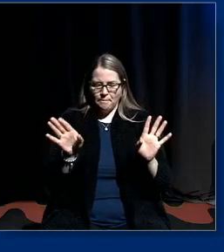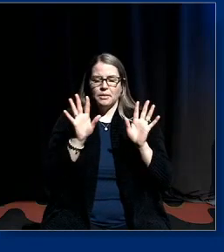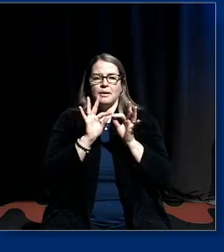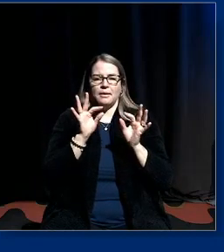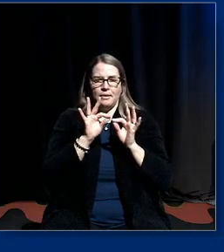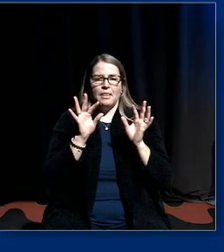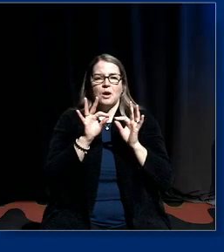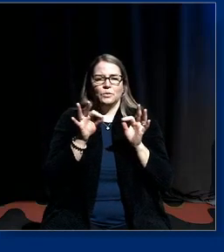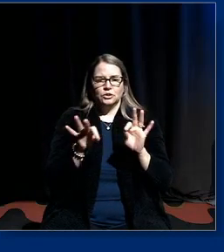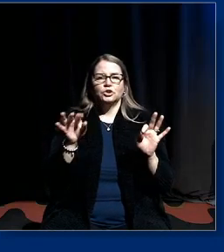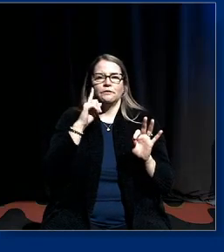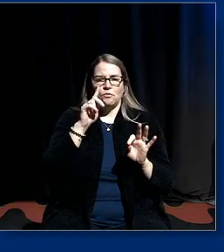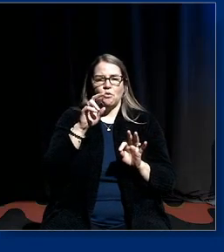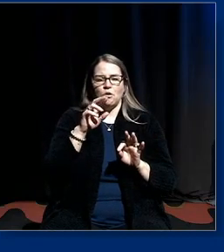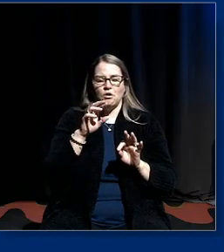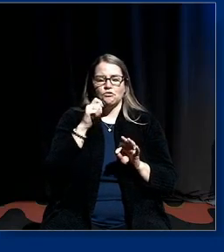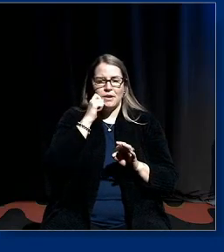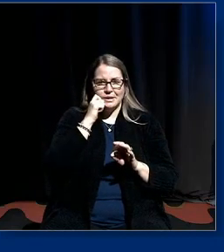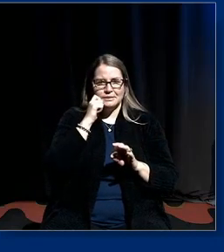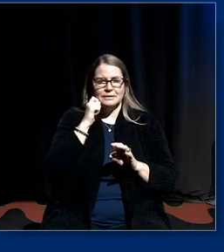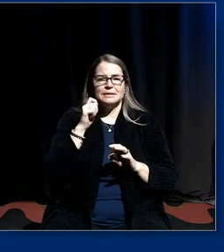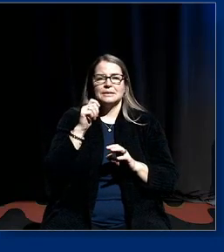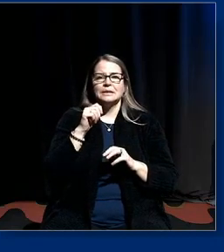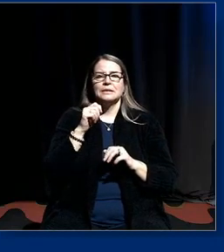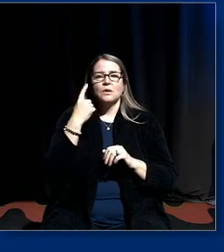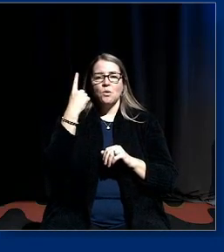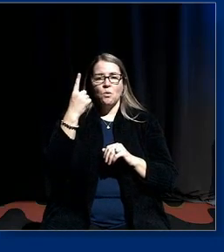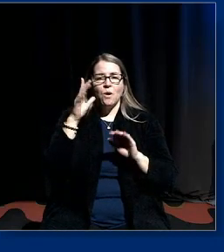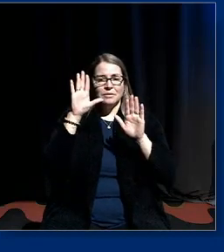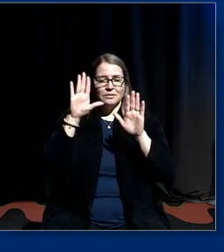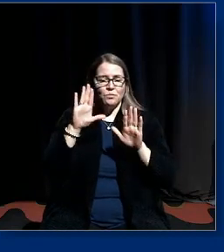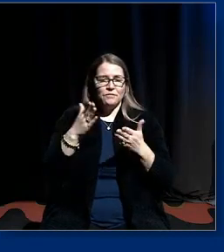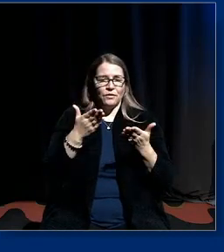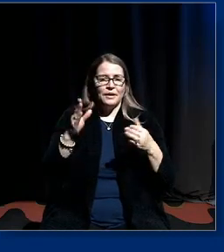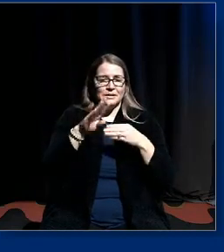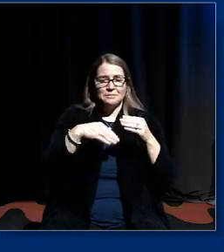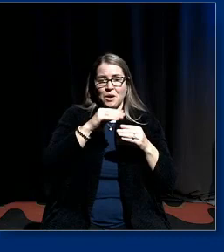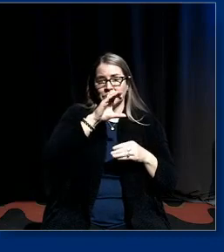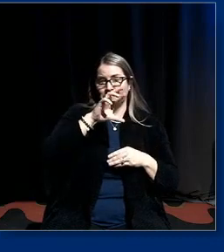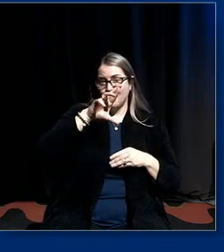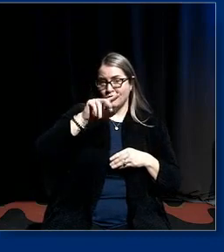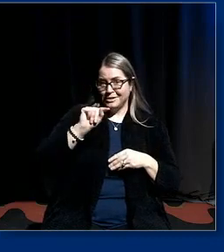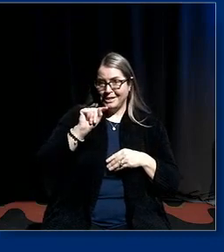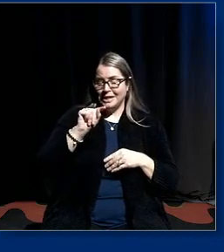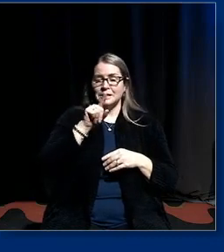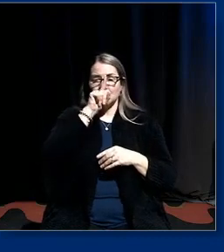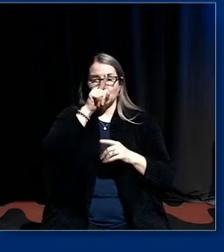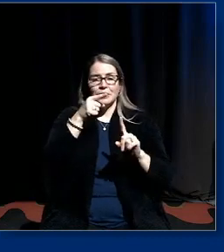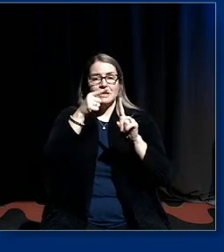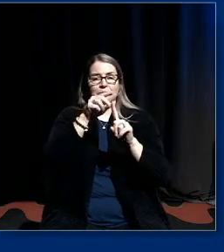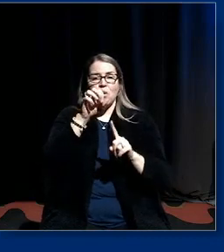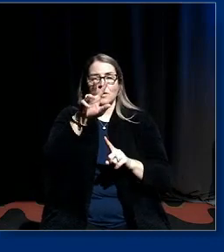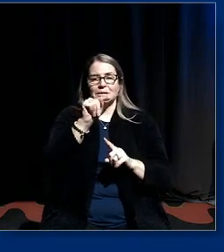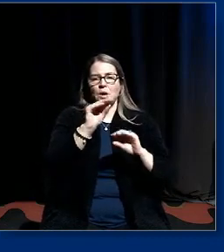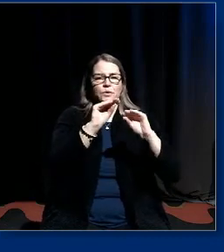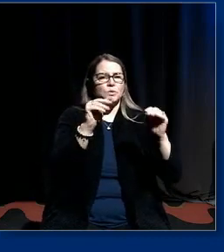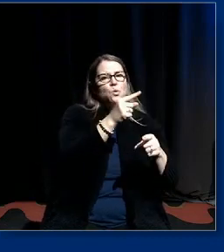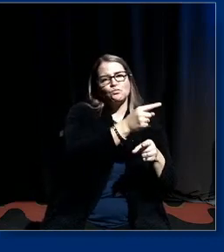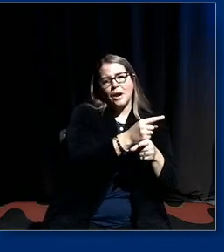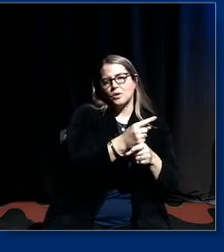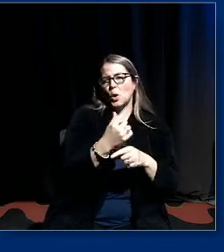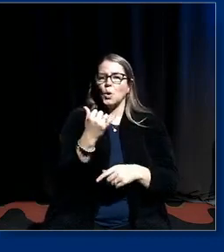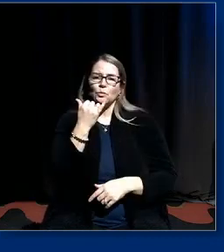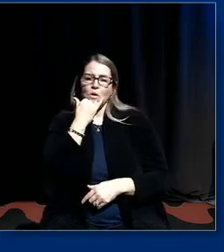one around social class one of the beauties of crt is that it points out that well there isn't a right and wrong whatever